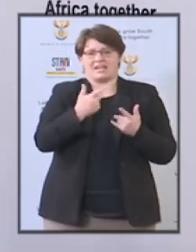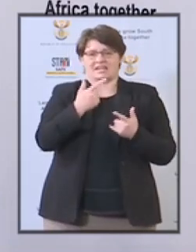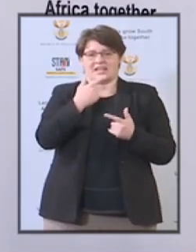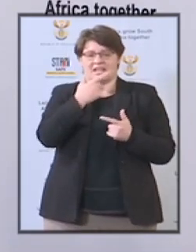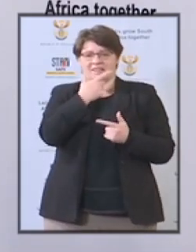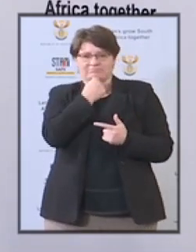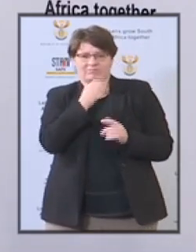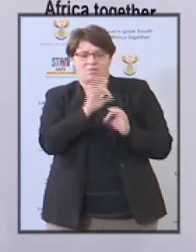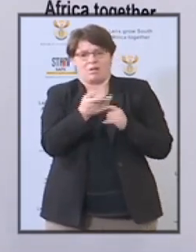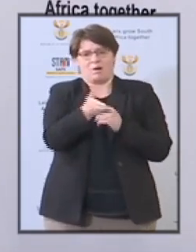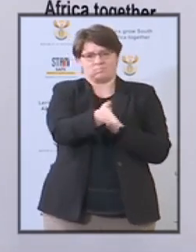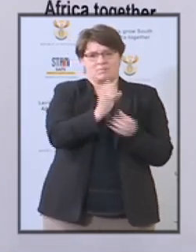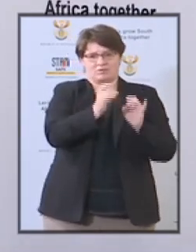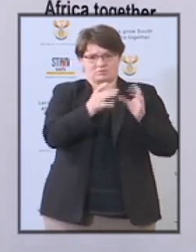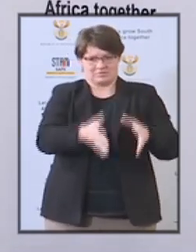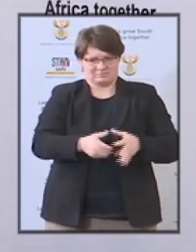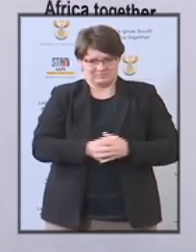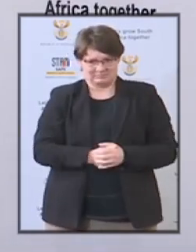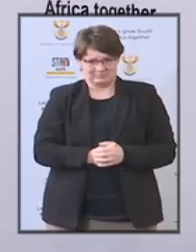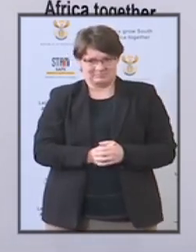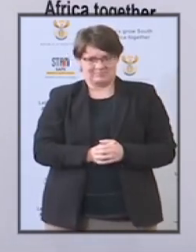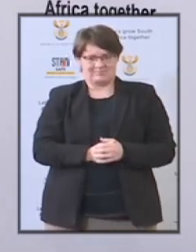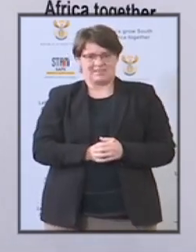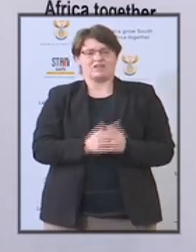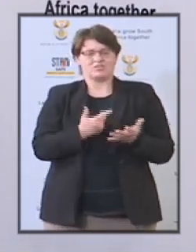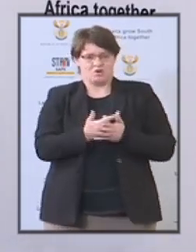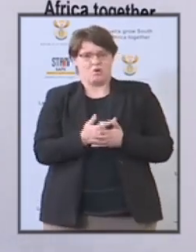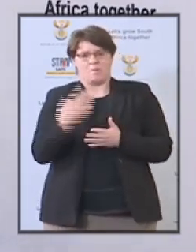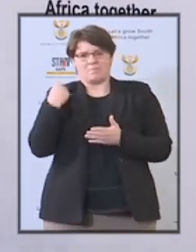and thank you very much for coming and it's over to you Minister.